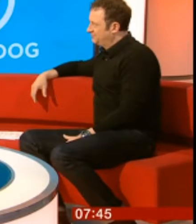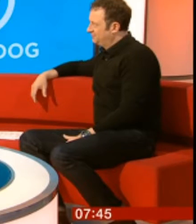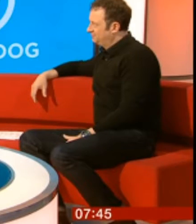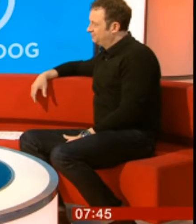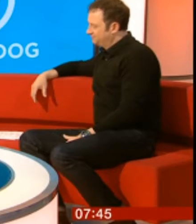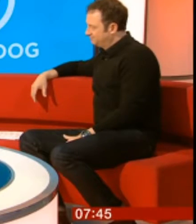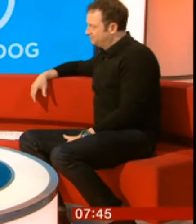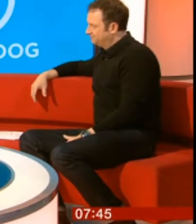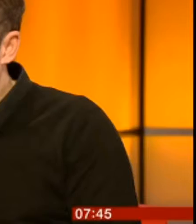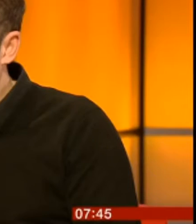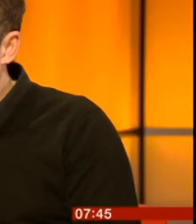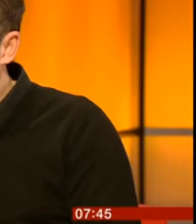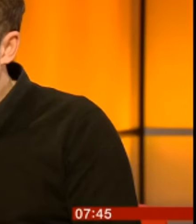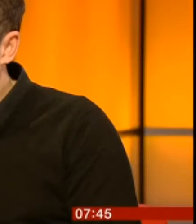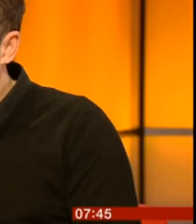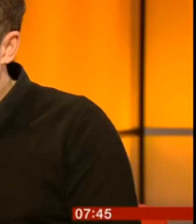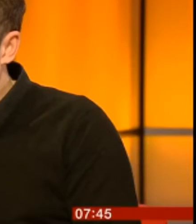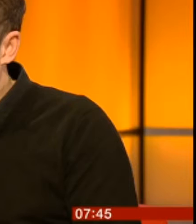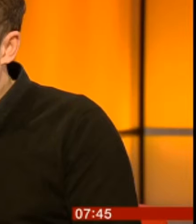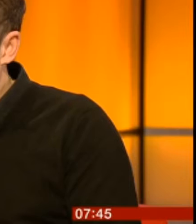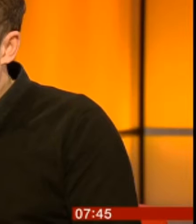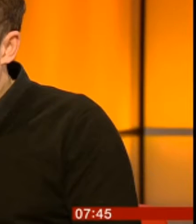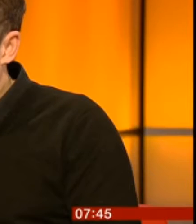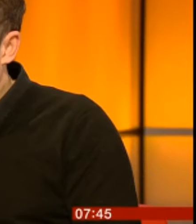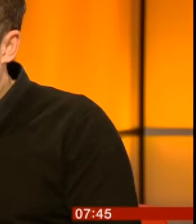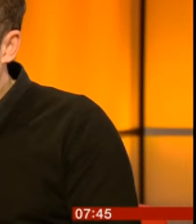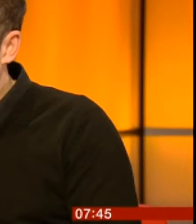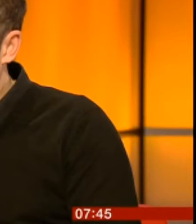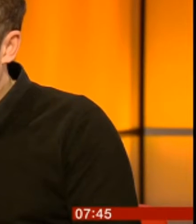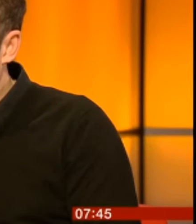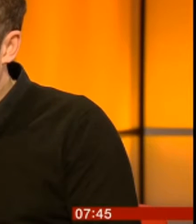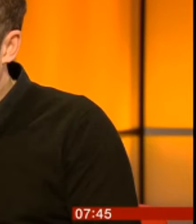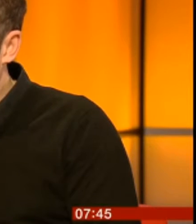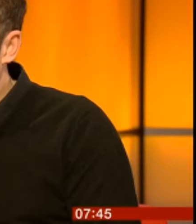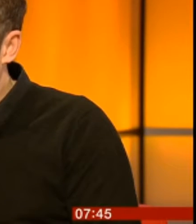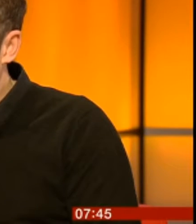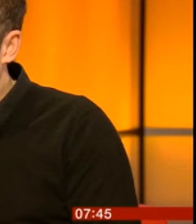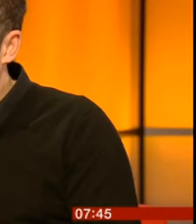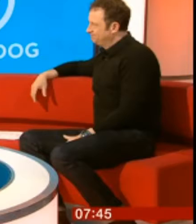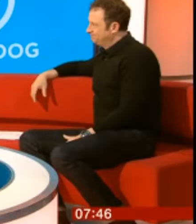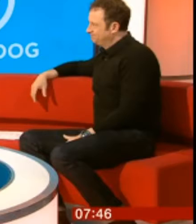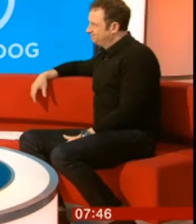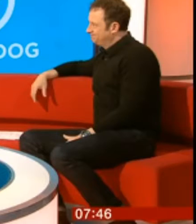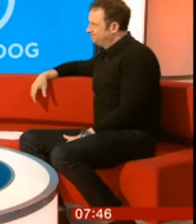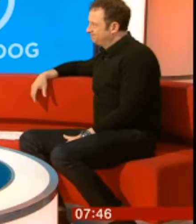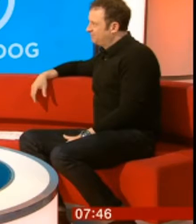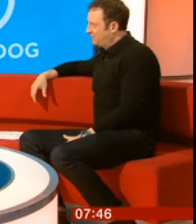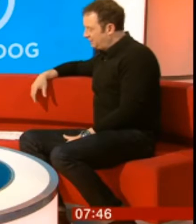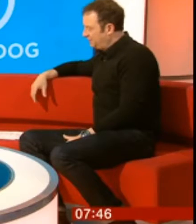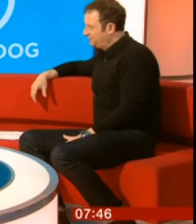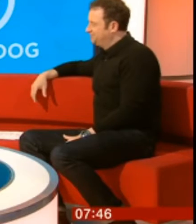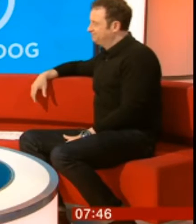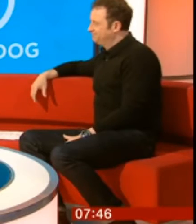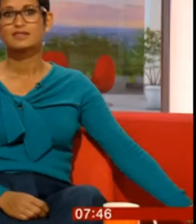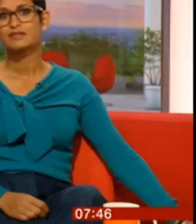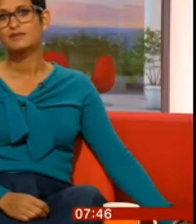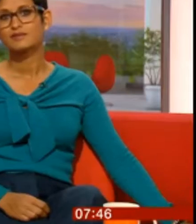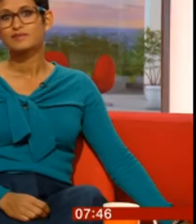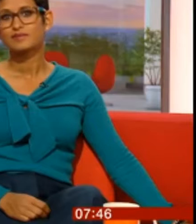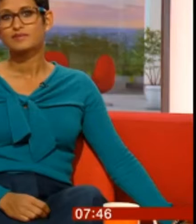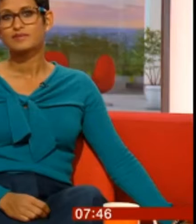think lots of people are going to be fascinated, and probably think twice at the moment before they go to certain restaurants. Absolutely. thank you so much. Thank you, guys.